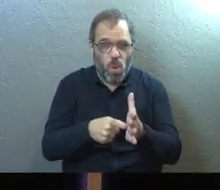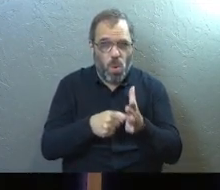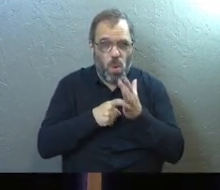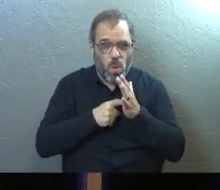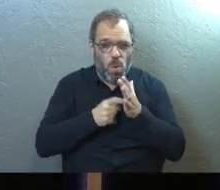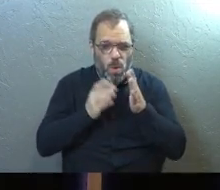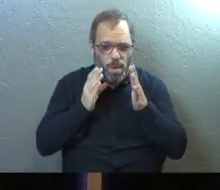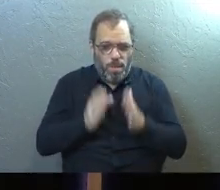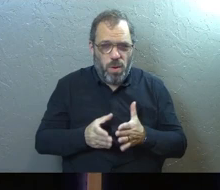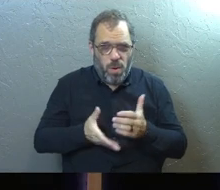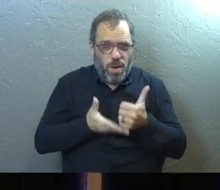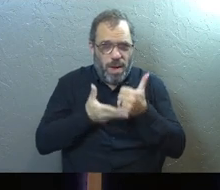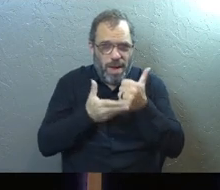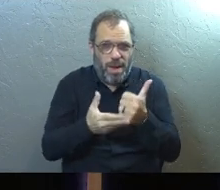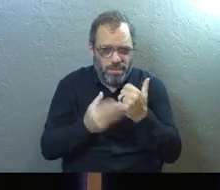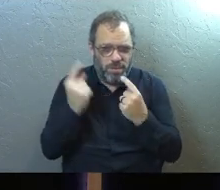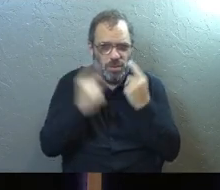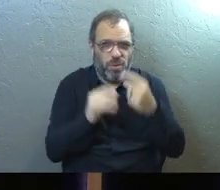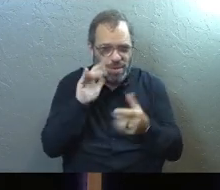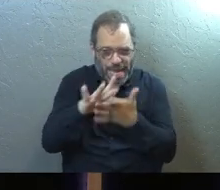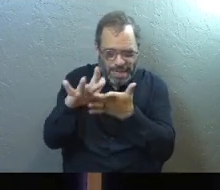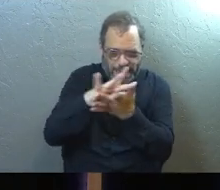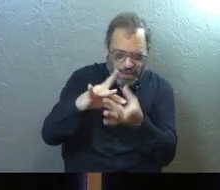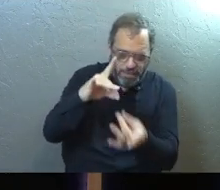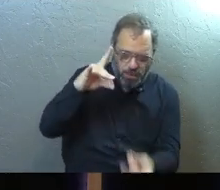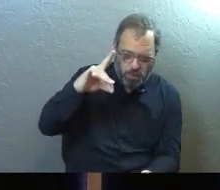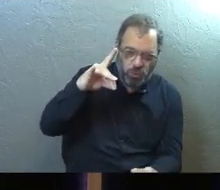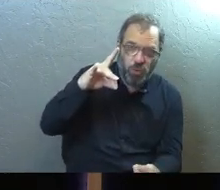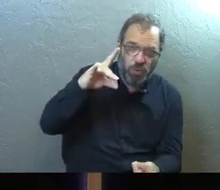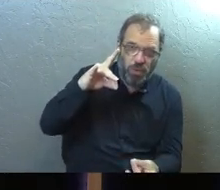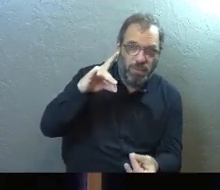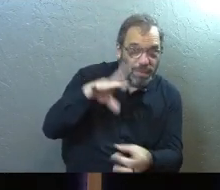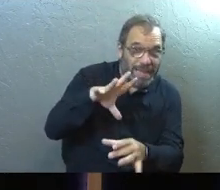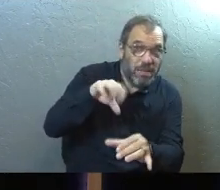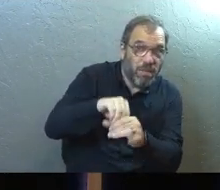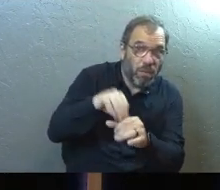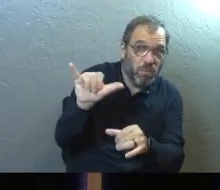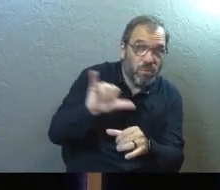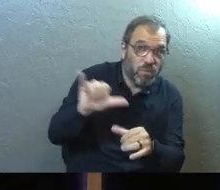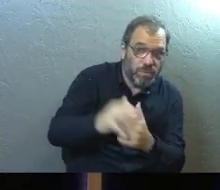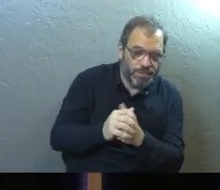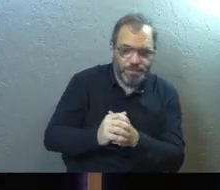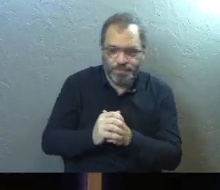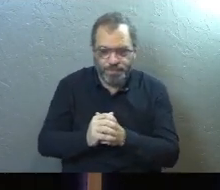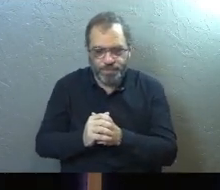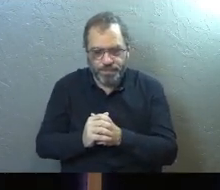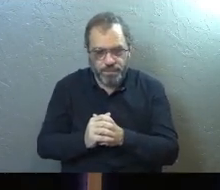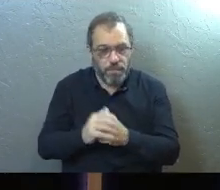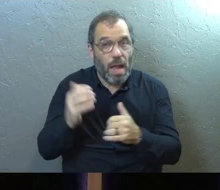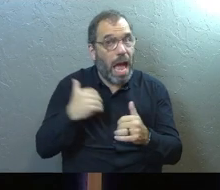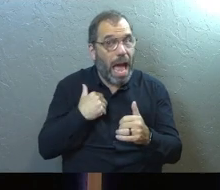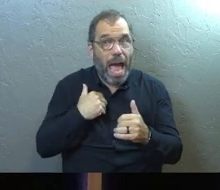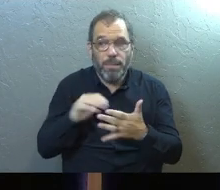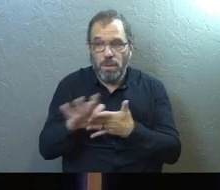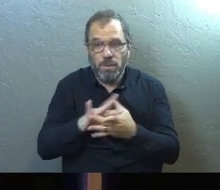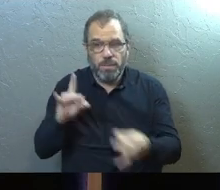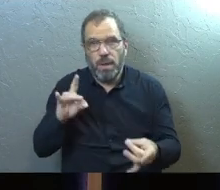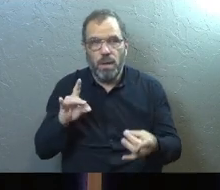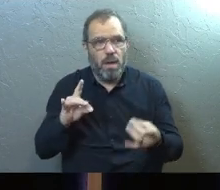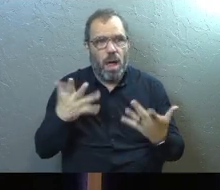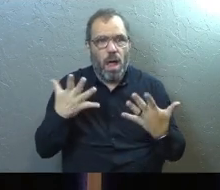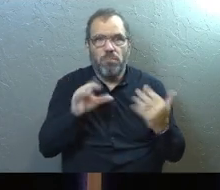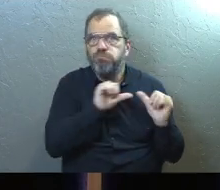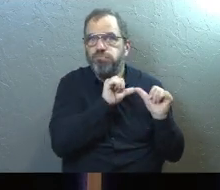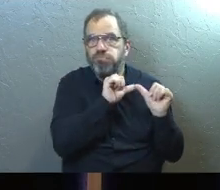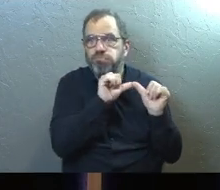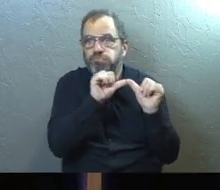person to help you discern that. But that's part of it. I'm into the spiritual now, the long